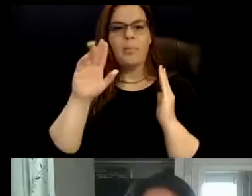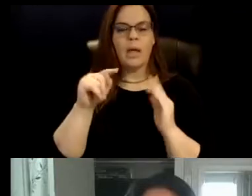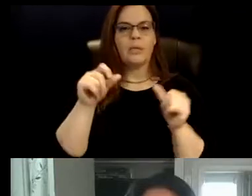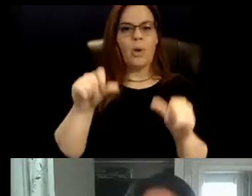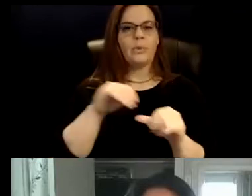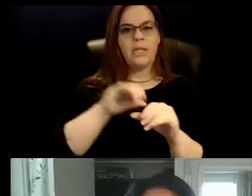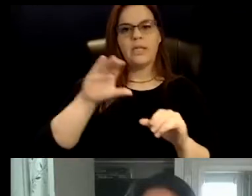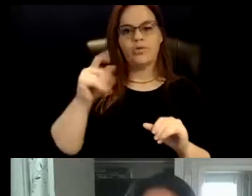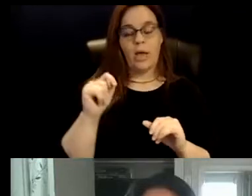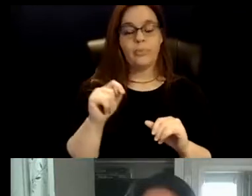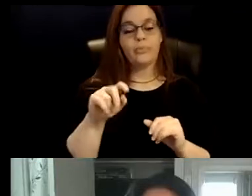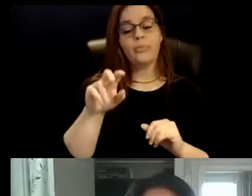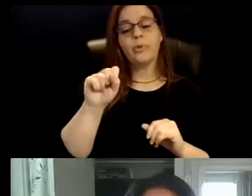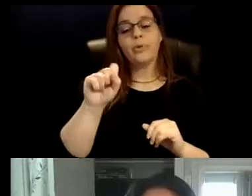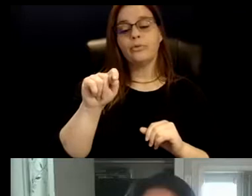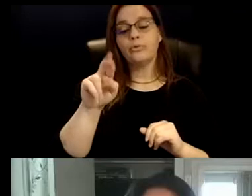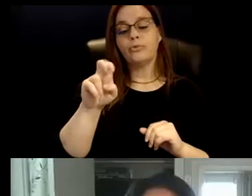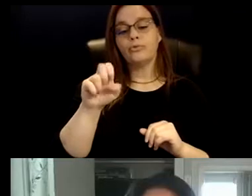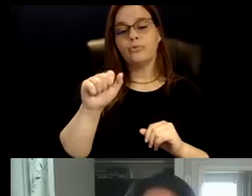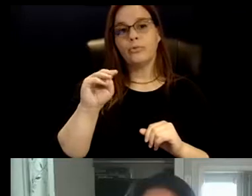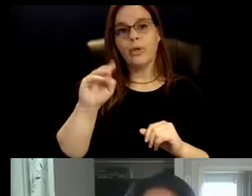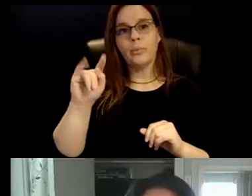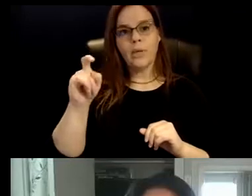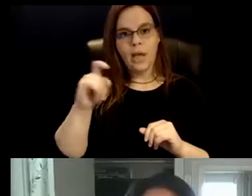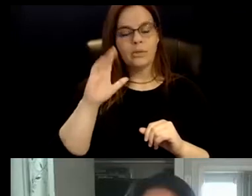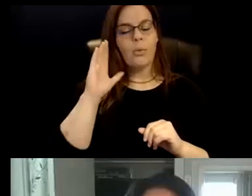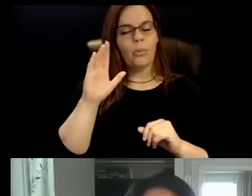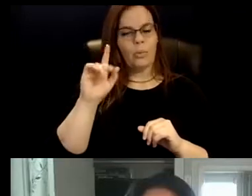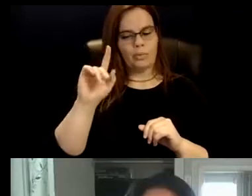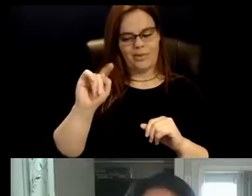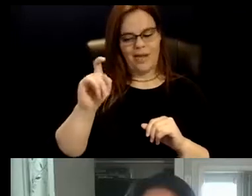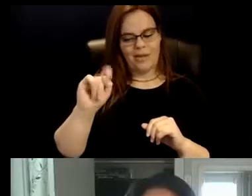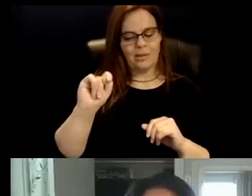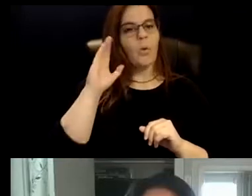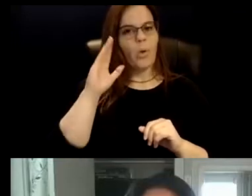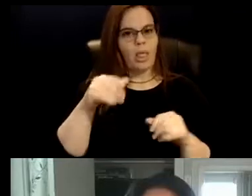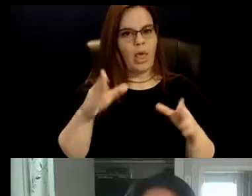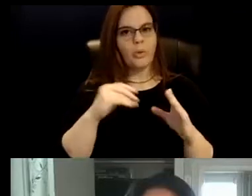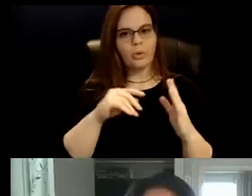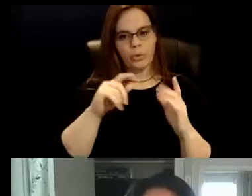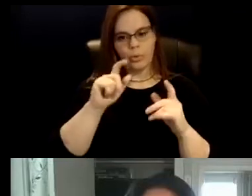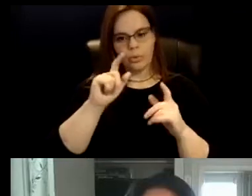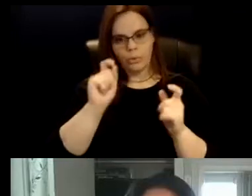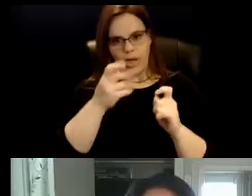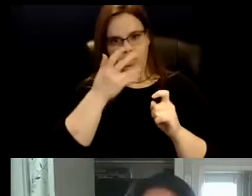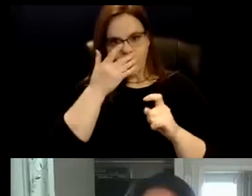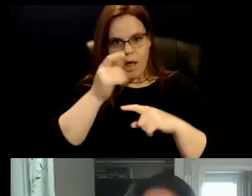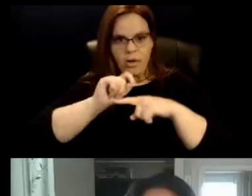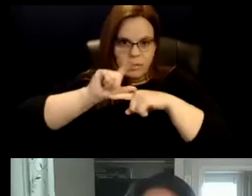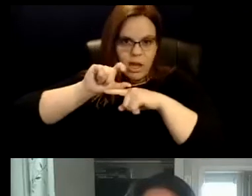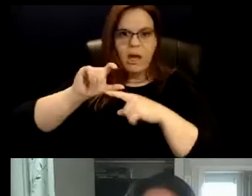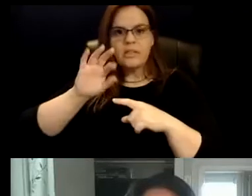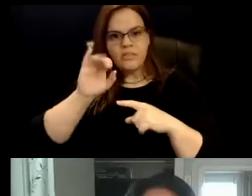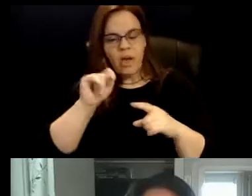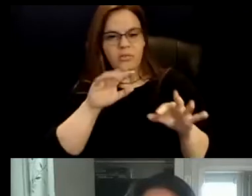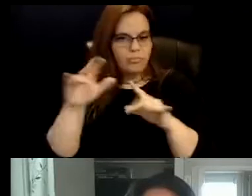Streamtext will allow you to enlarge the font and change the color and contrast of the captioning. There's also a chat feature on Streamtext, so you're